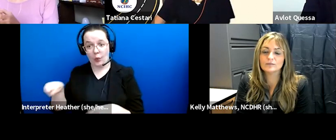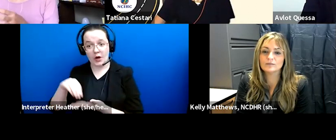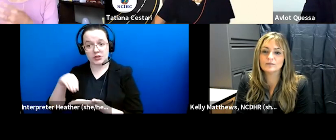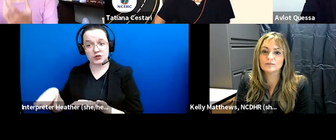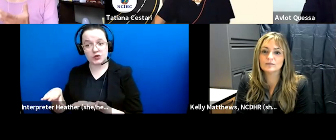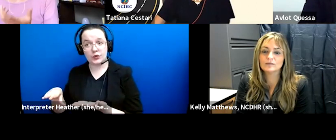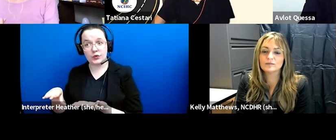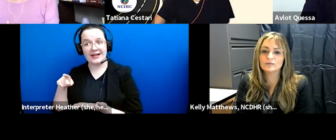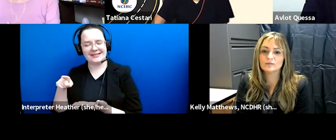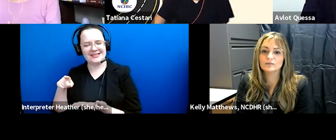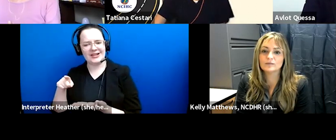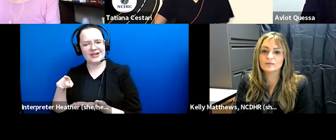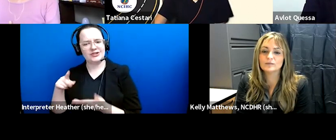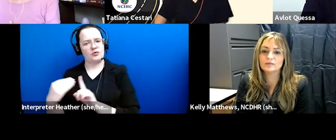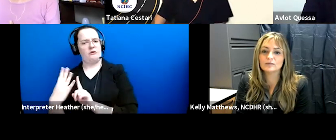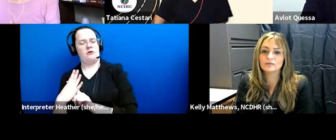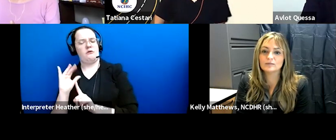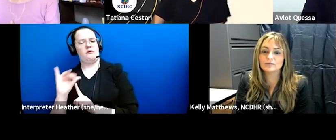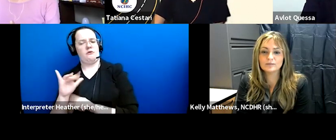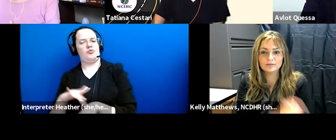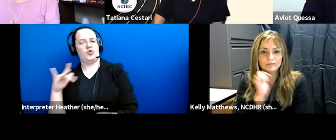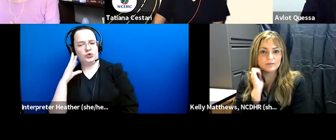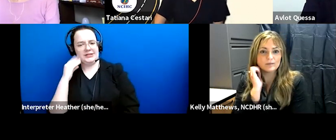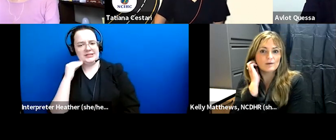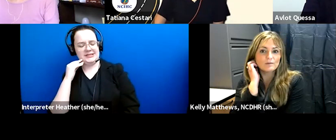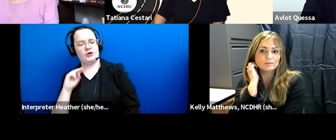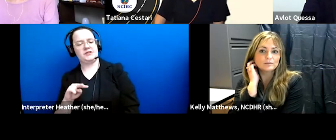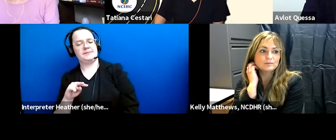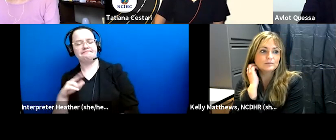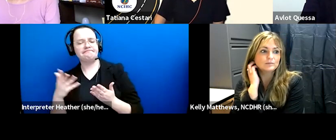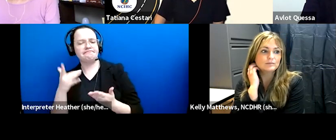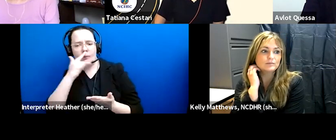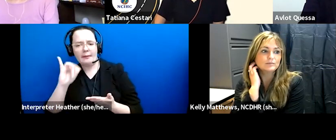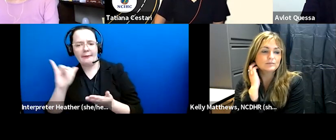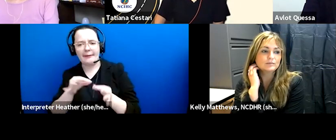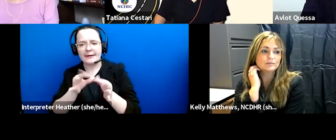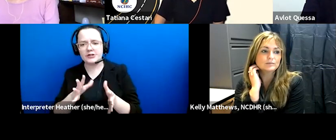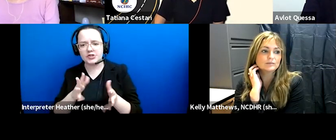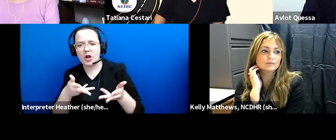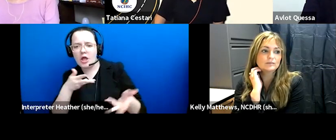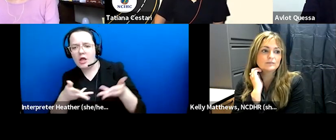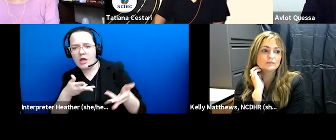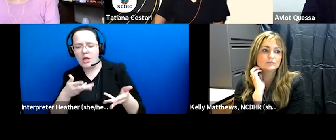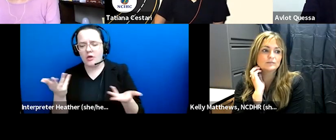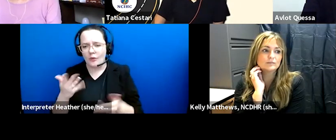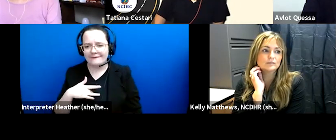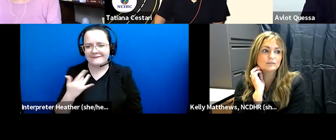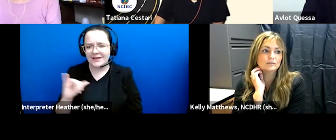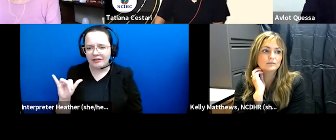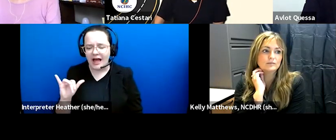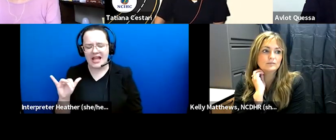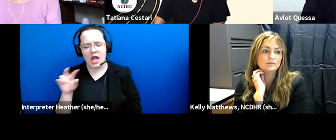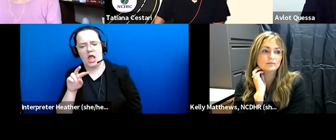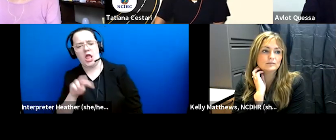get an early experience with what working with an interpreter might feel like what it might be